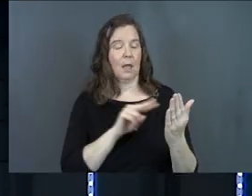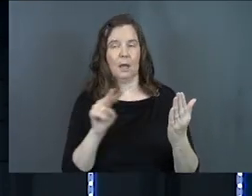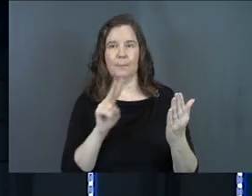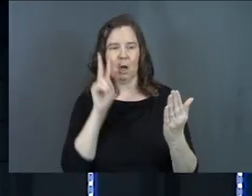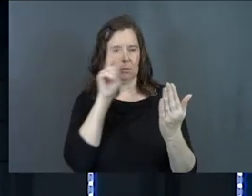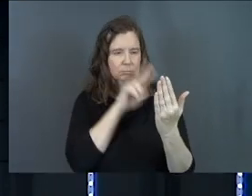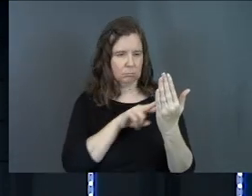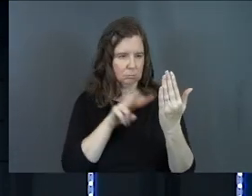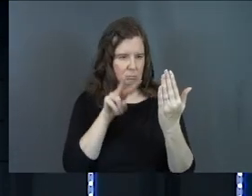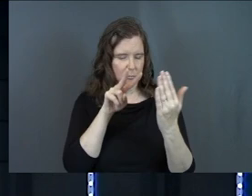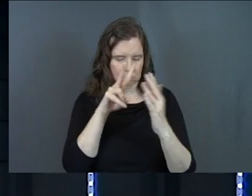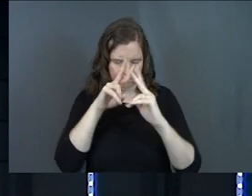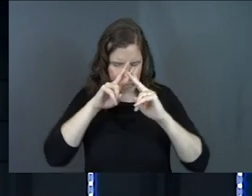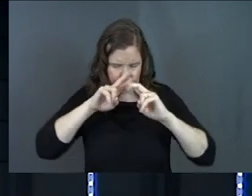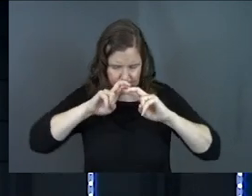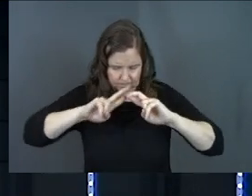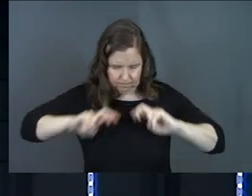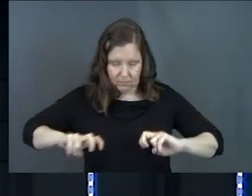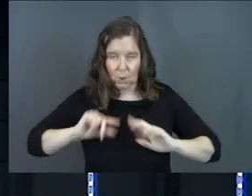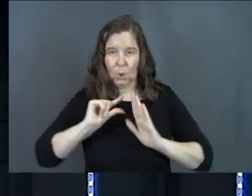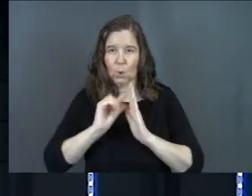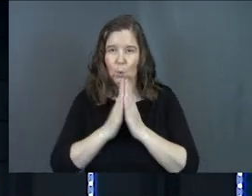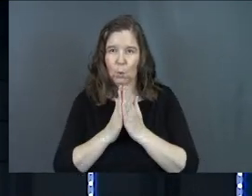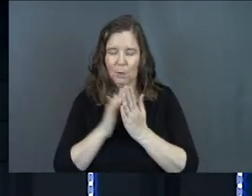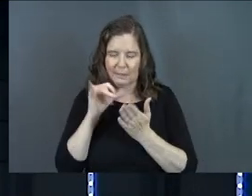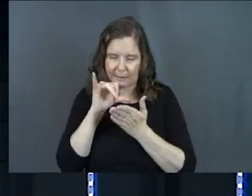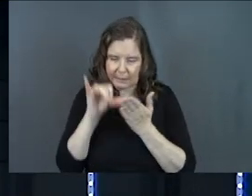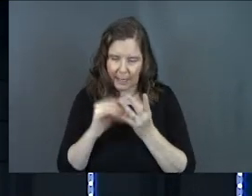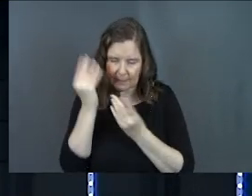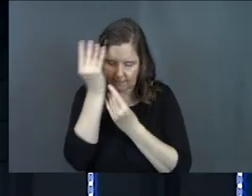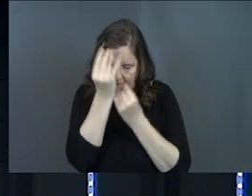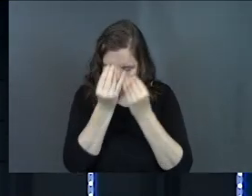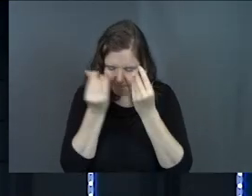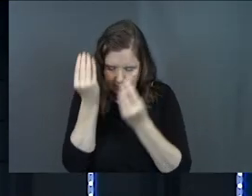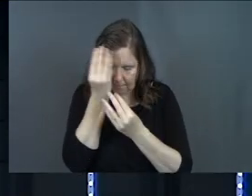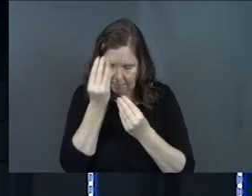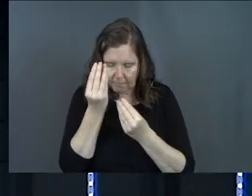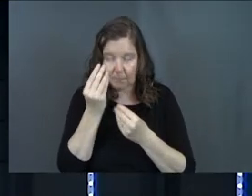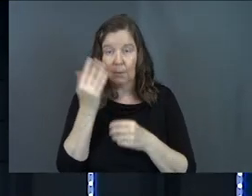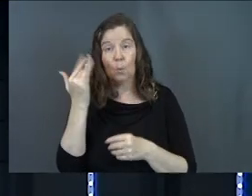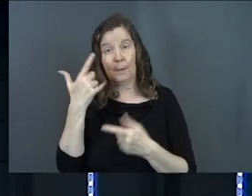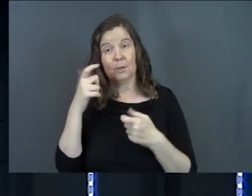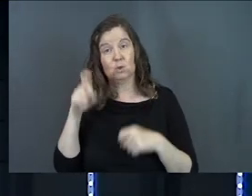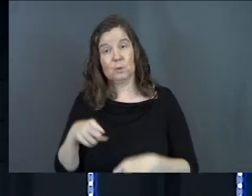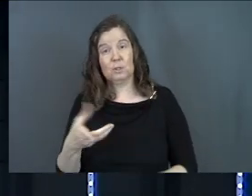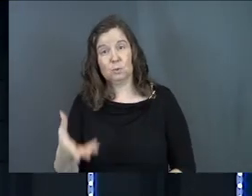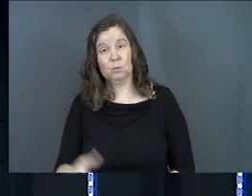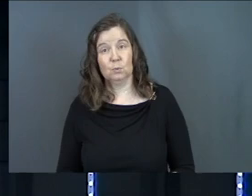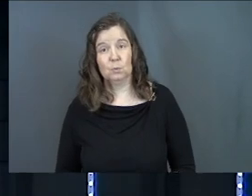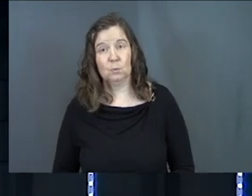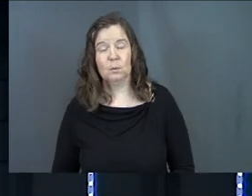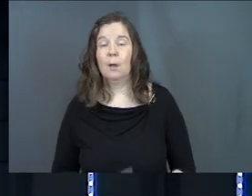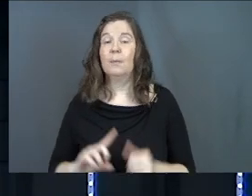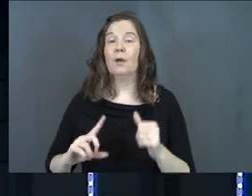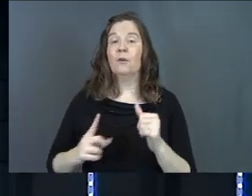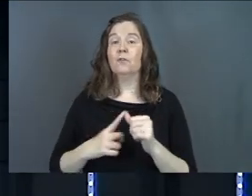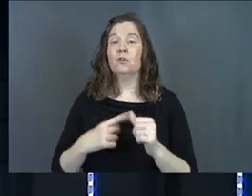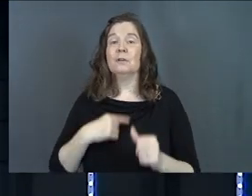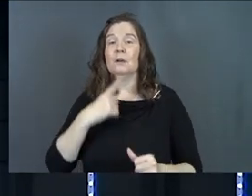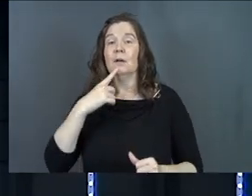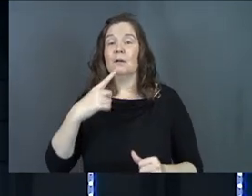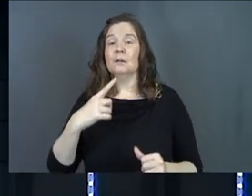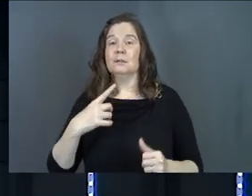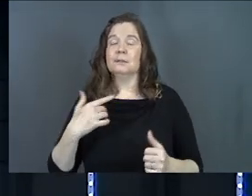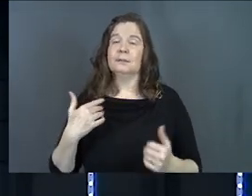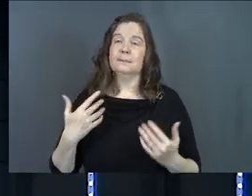but looking deep into the word. Stay in there germinating for a while. Because you need to. But first he says,